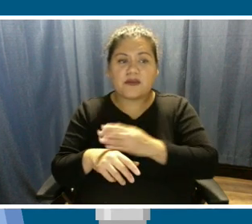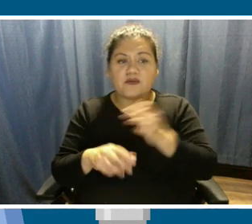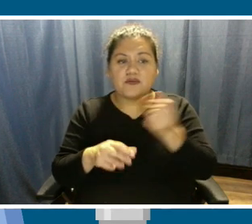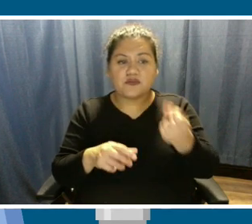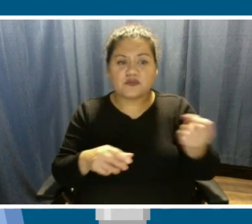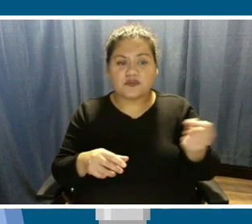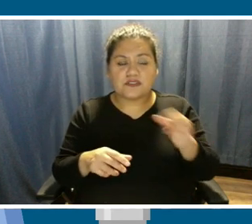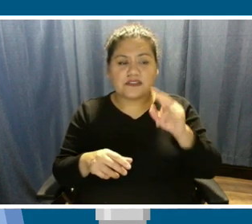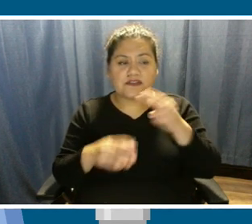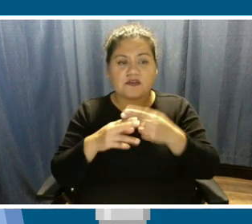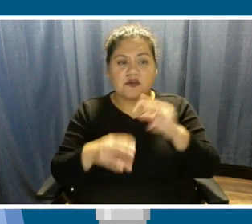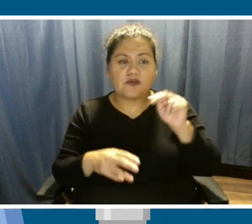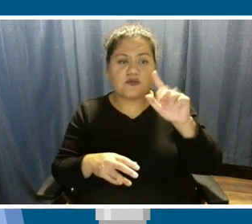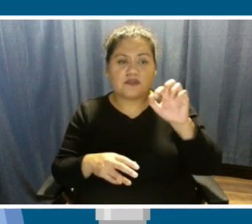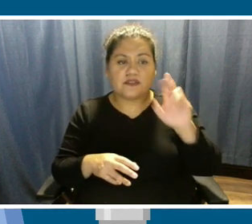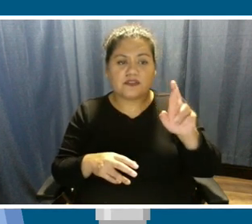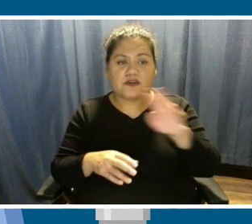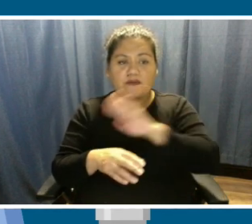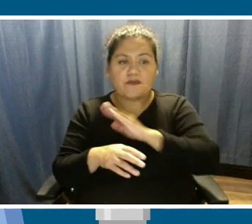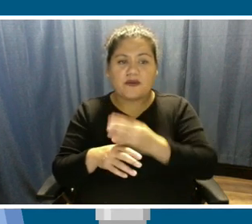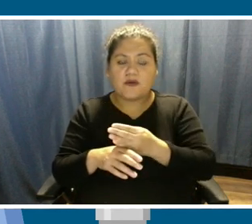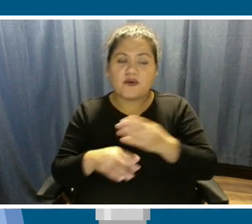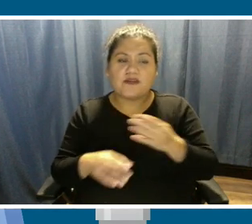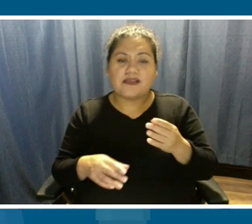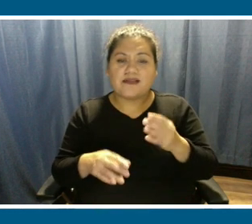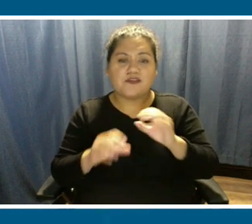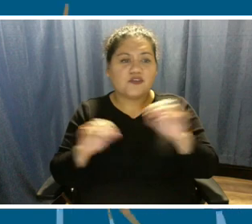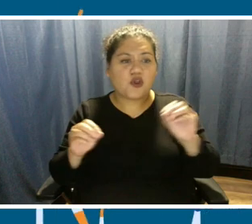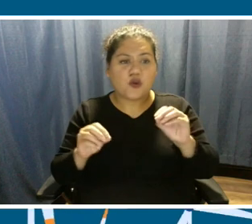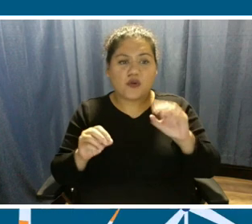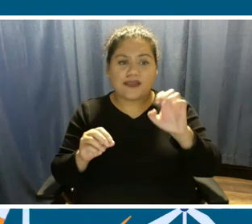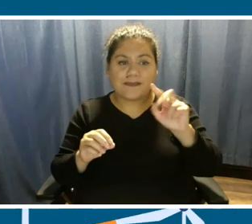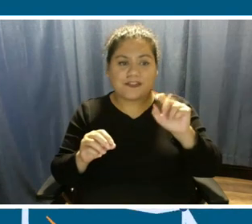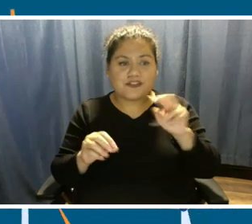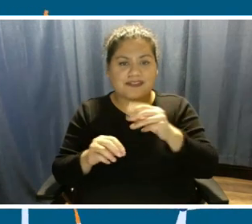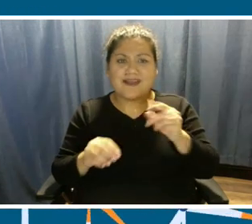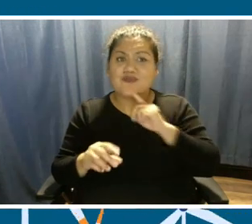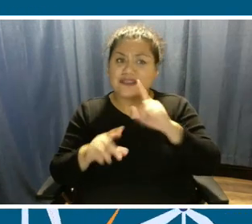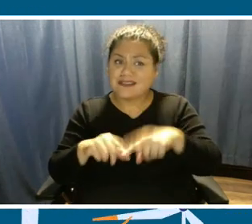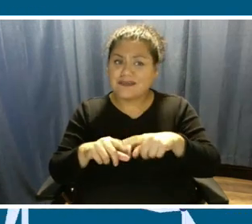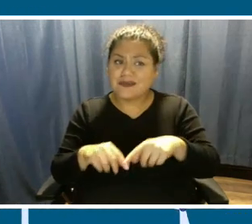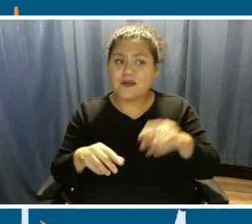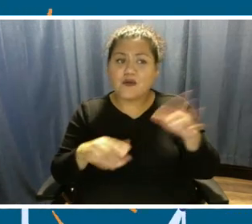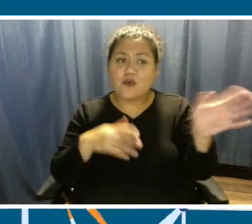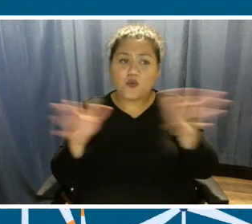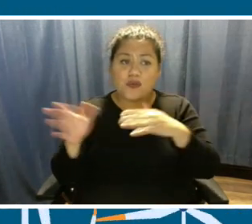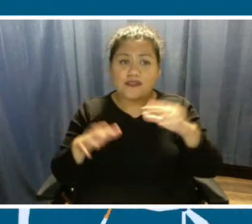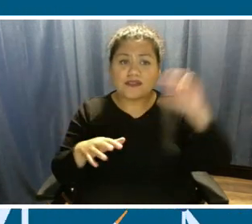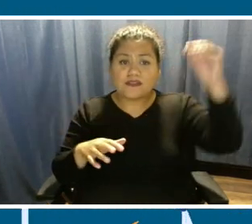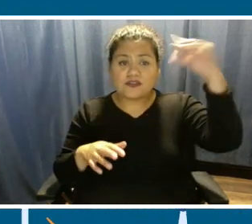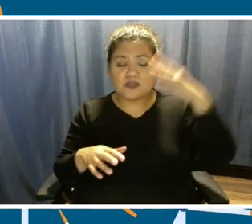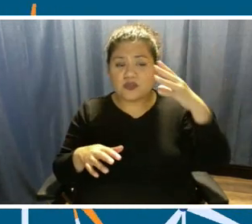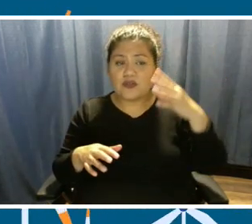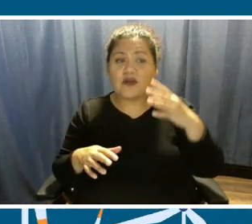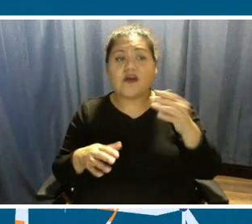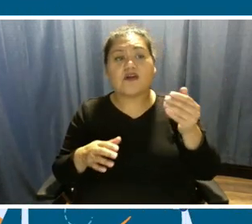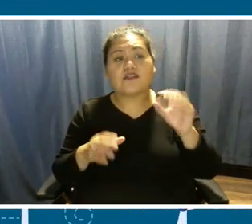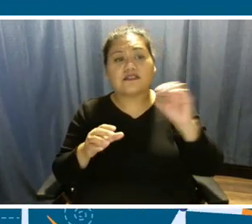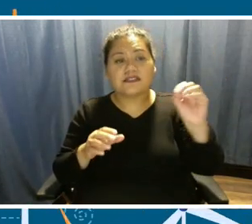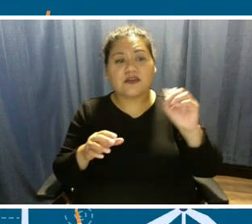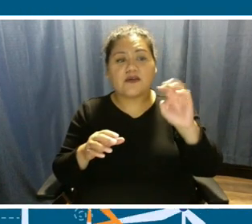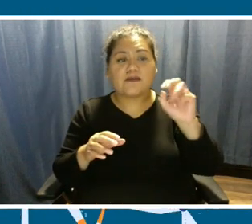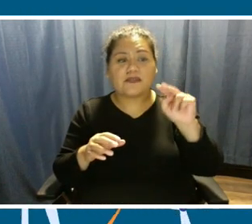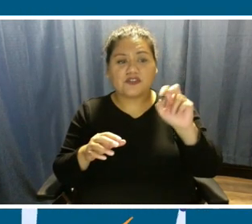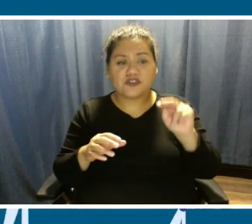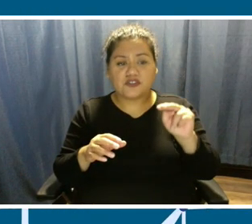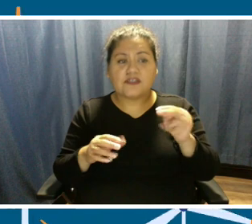which has zero emissions and is extremely reliable. Wind and solar power are zero emission renewable resources, but as you